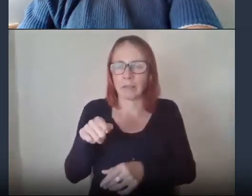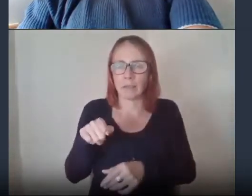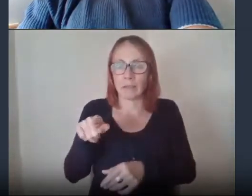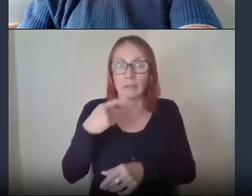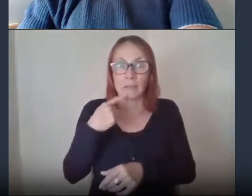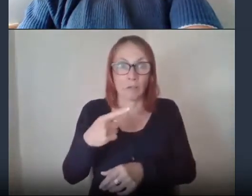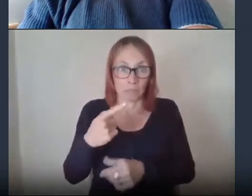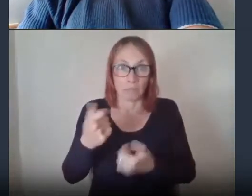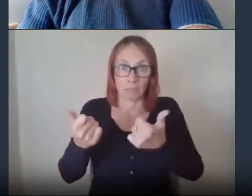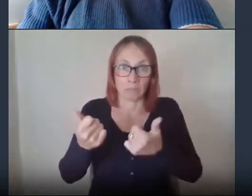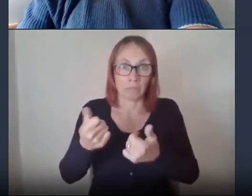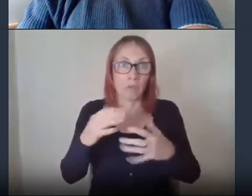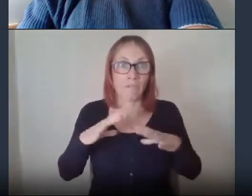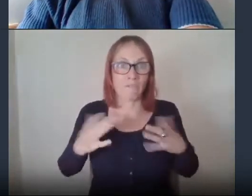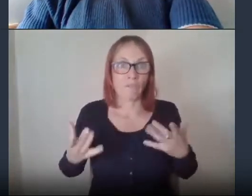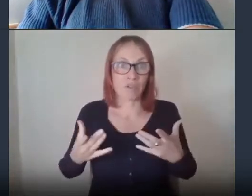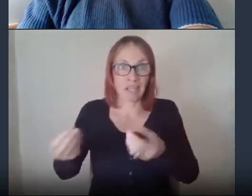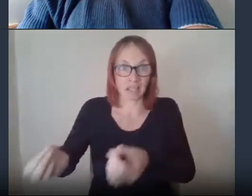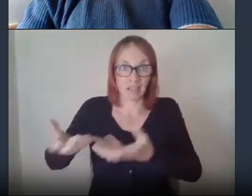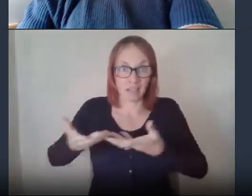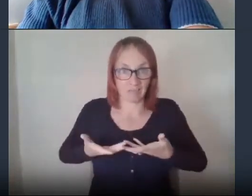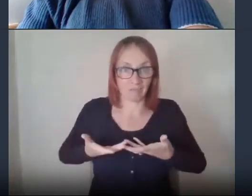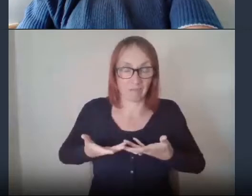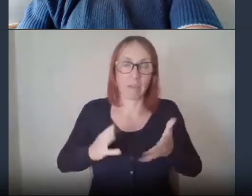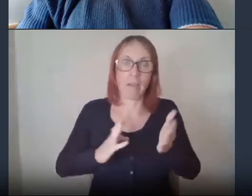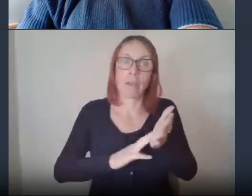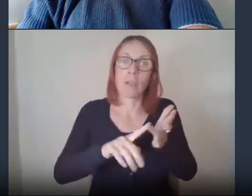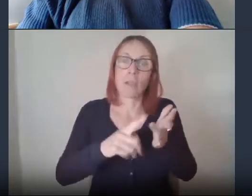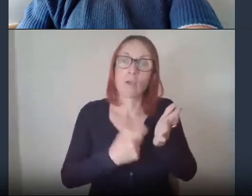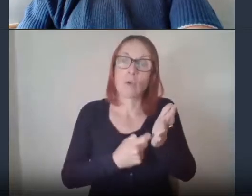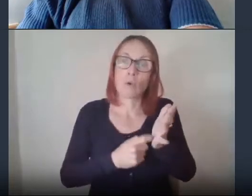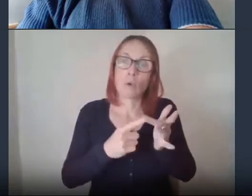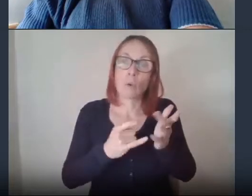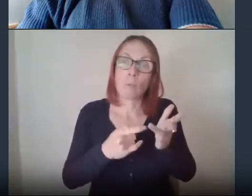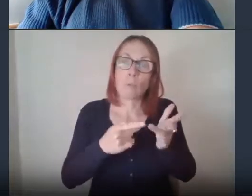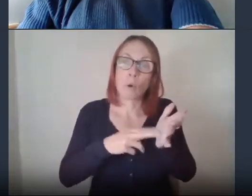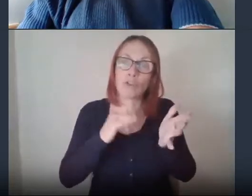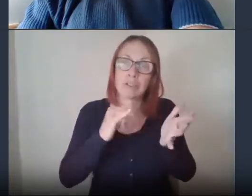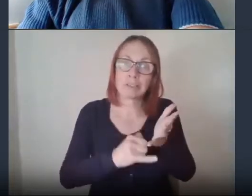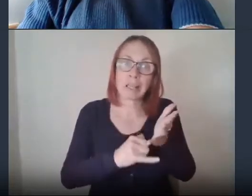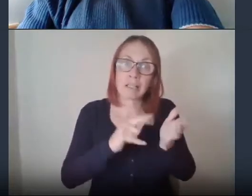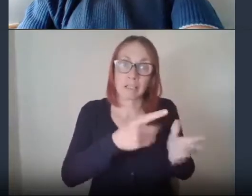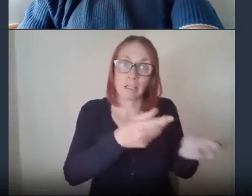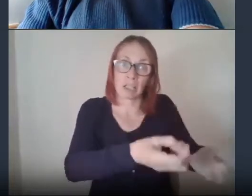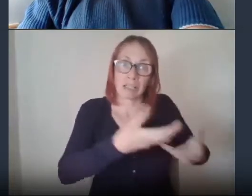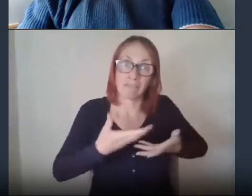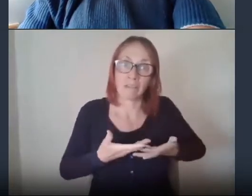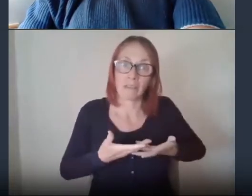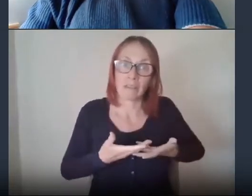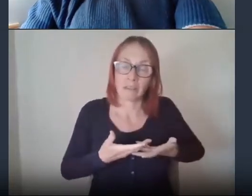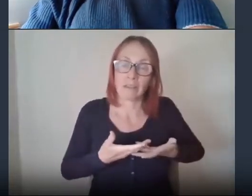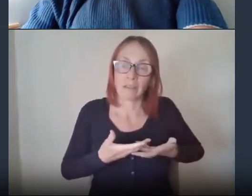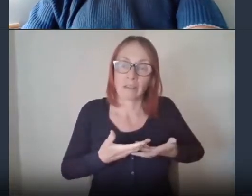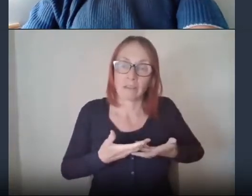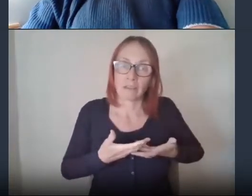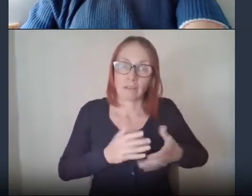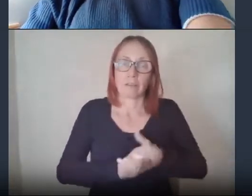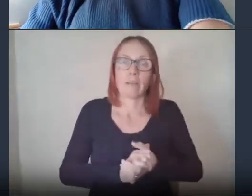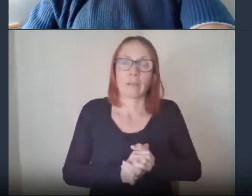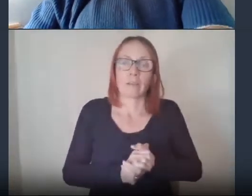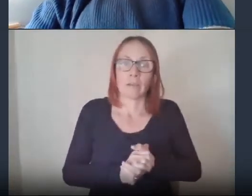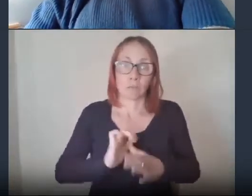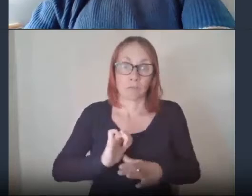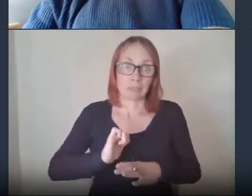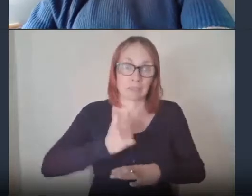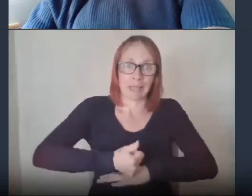and we spoke to morrison's they agreed to give us produce and support as well so we set that